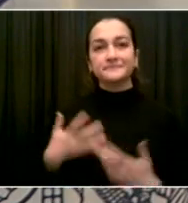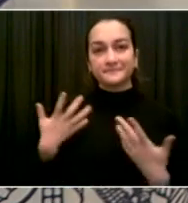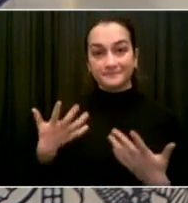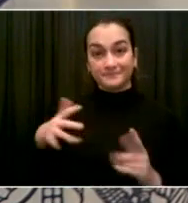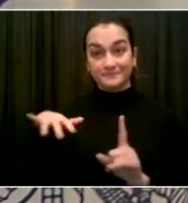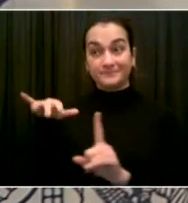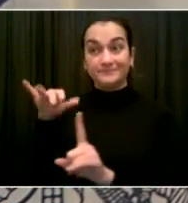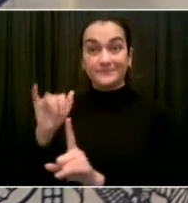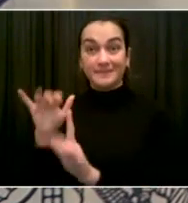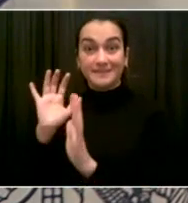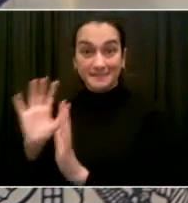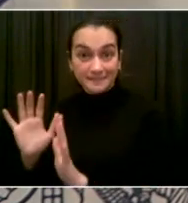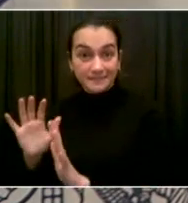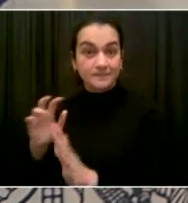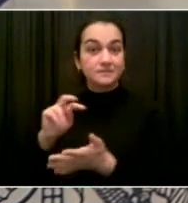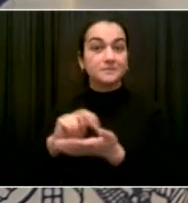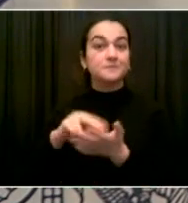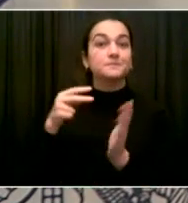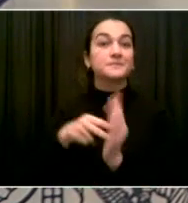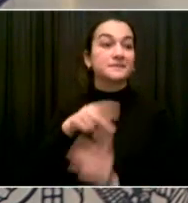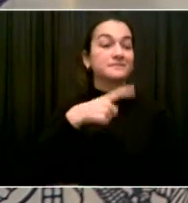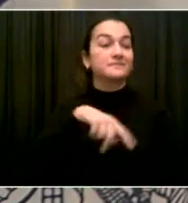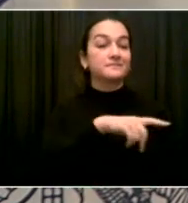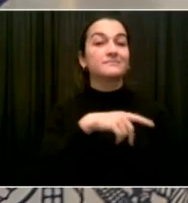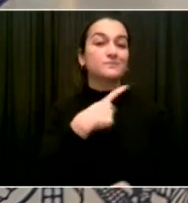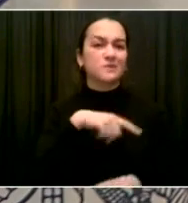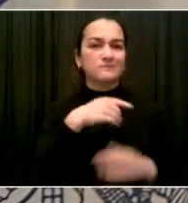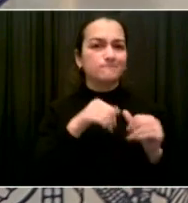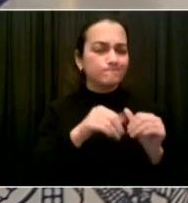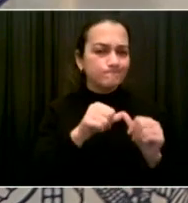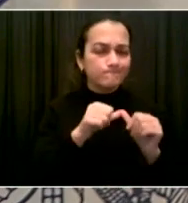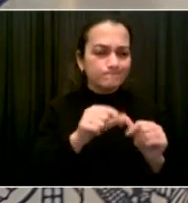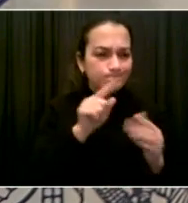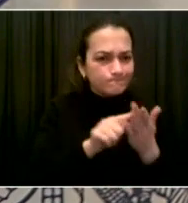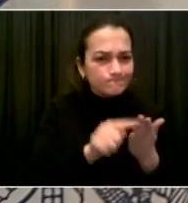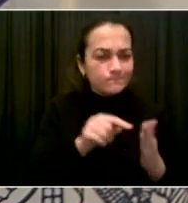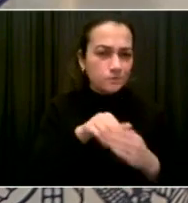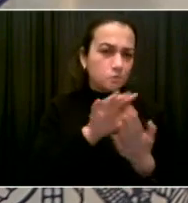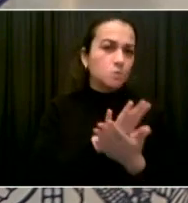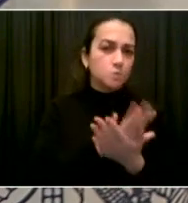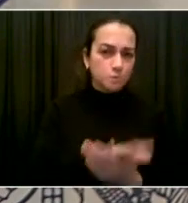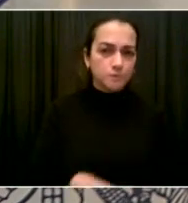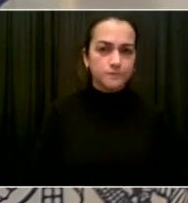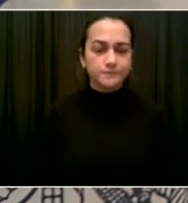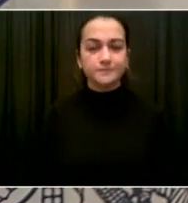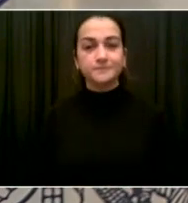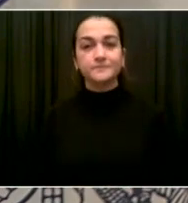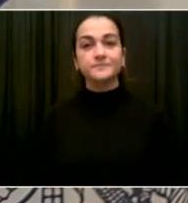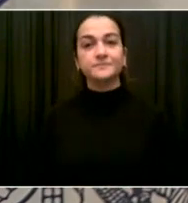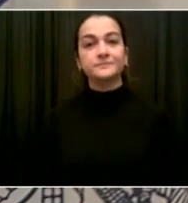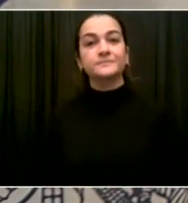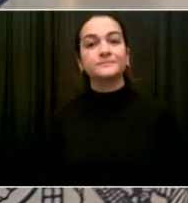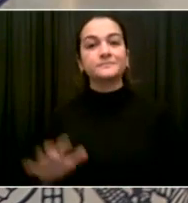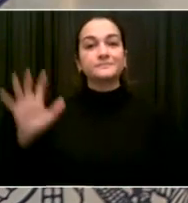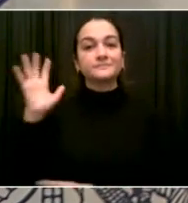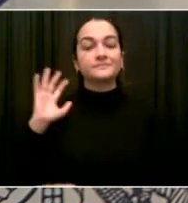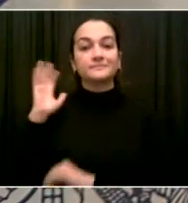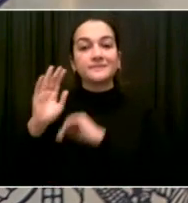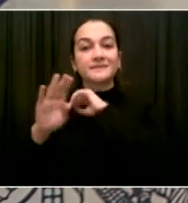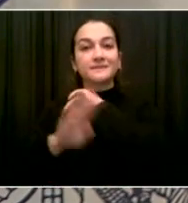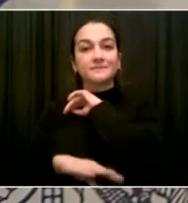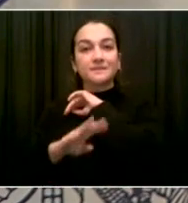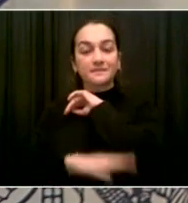Herculean task and our school communities did an amazing job keeping kids safe and making something happen under really difficult